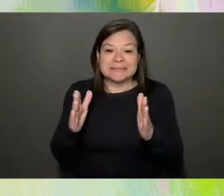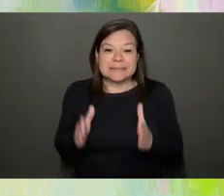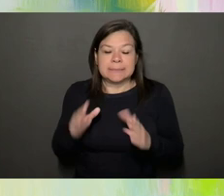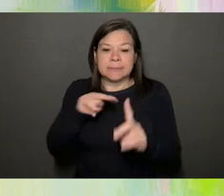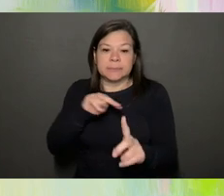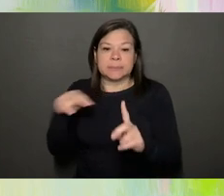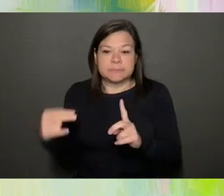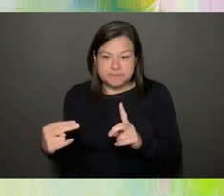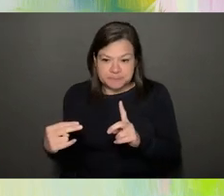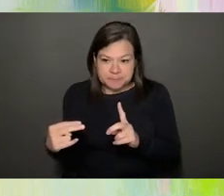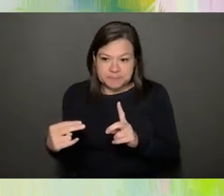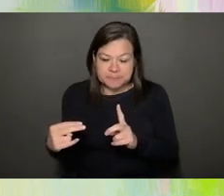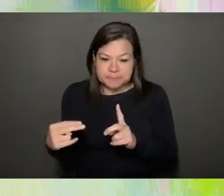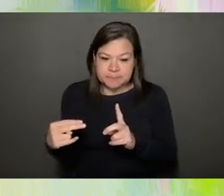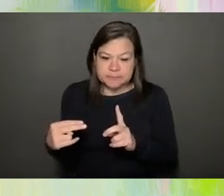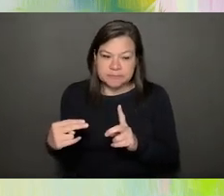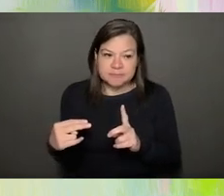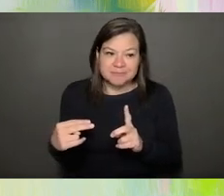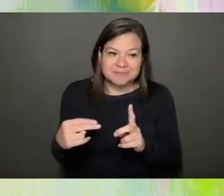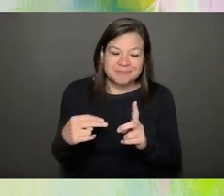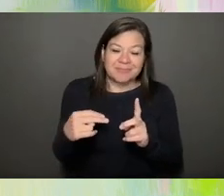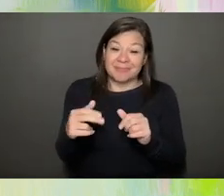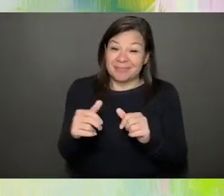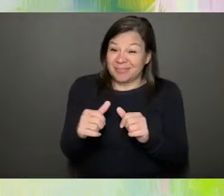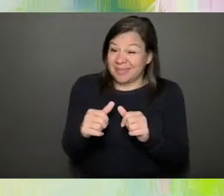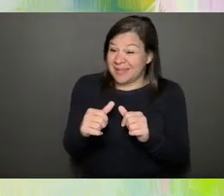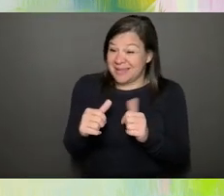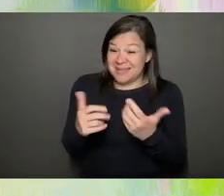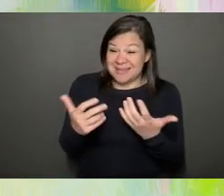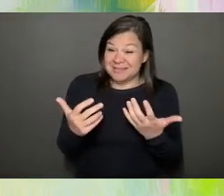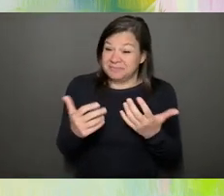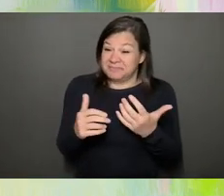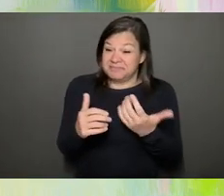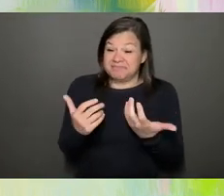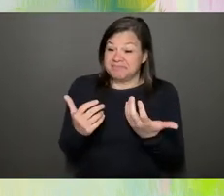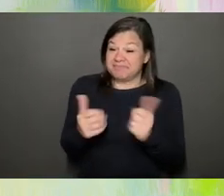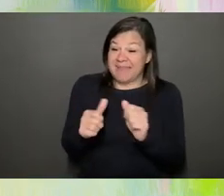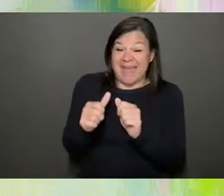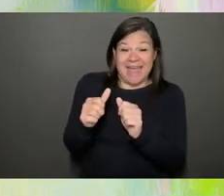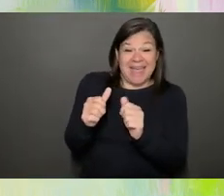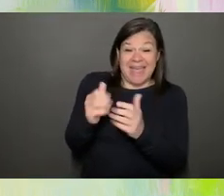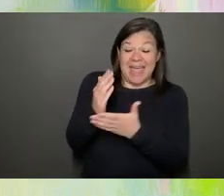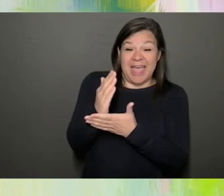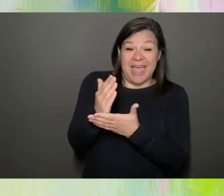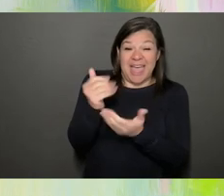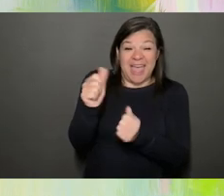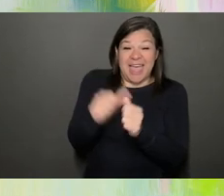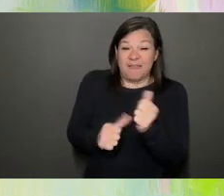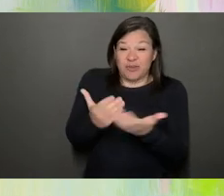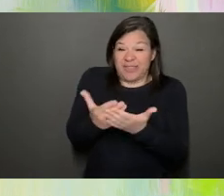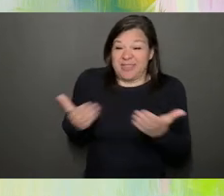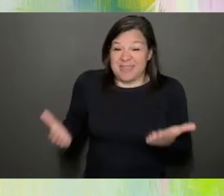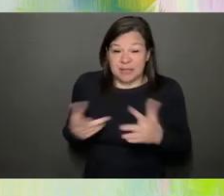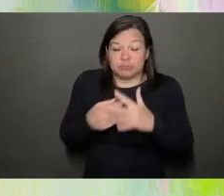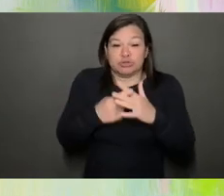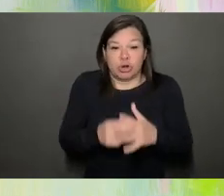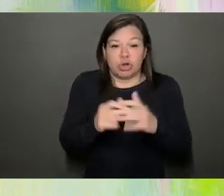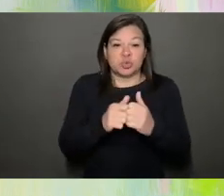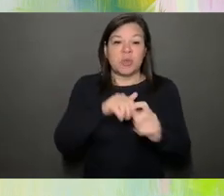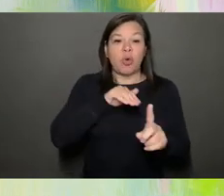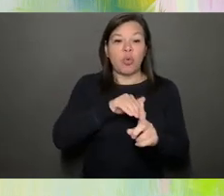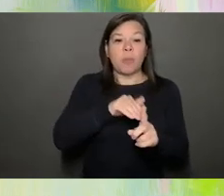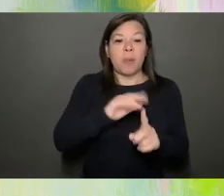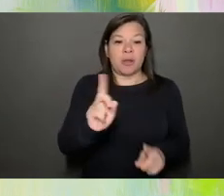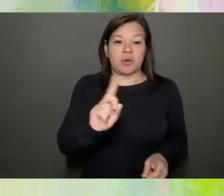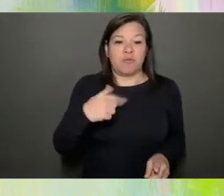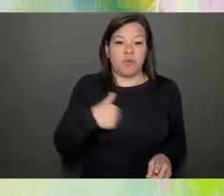every meeting almost of any kind has to start with that reminder of where we are in the process. And so I think that's why